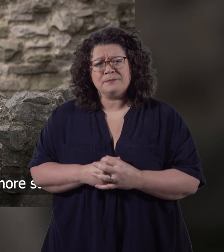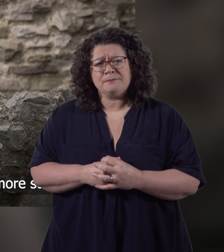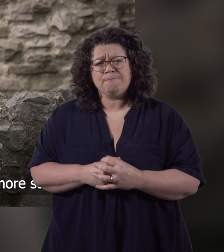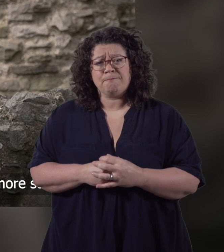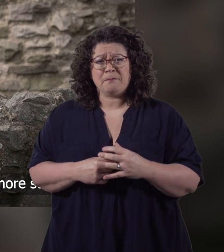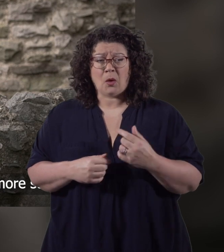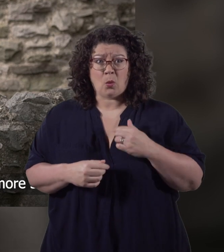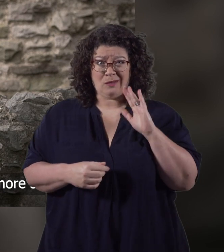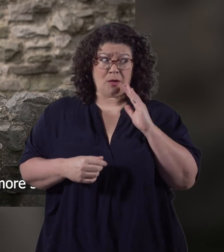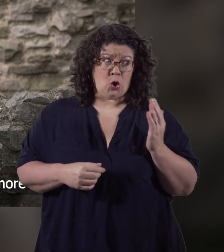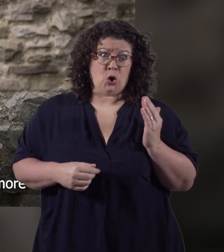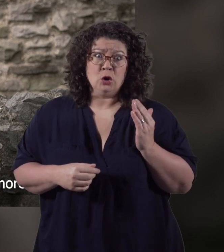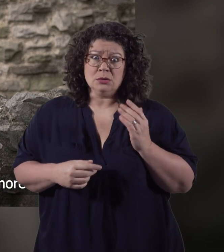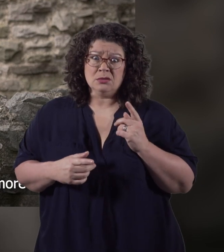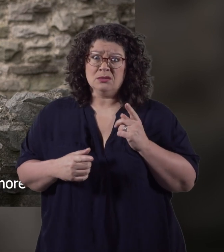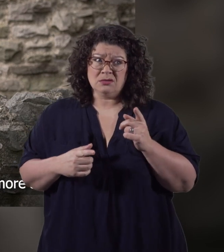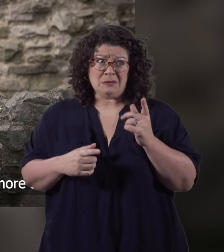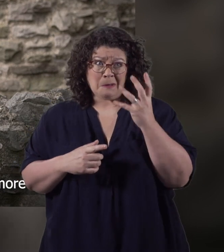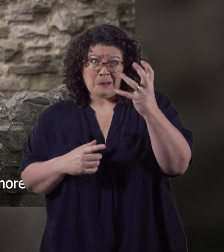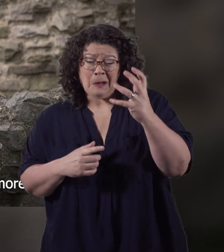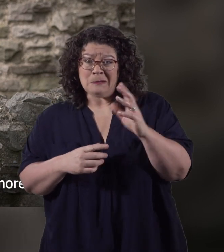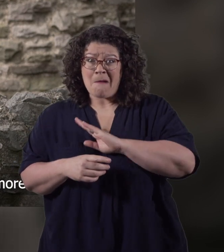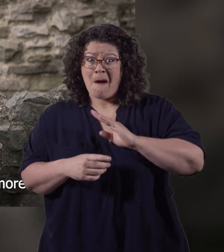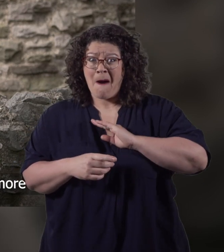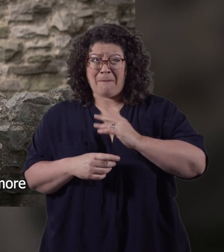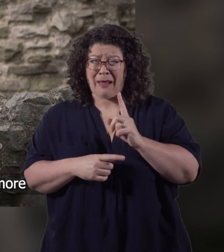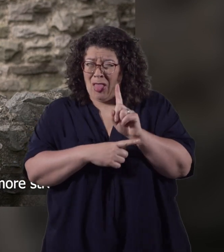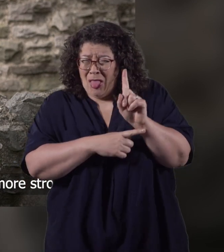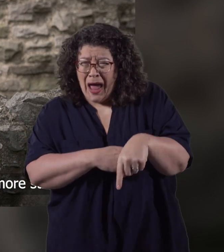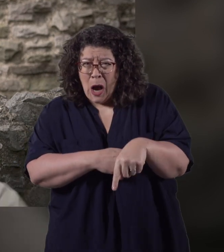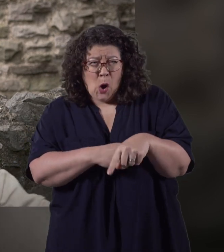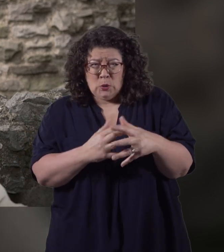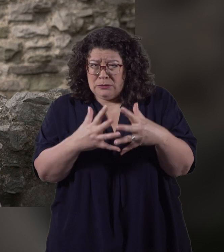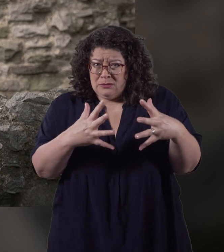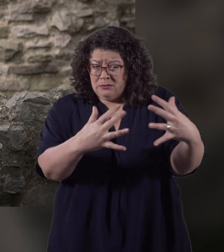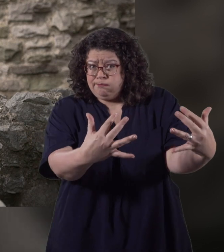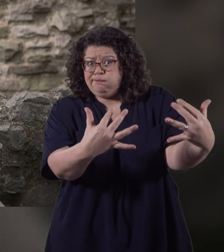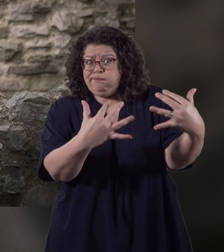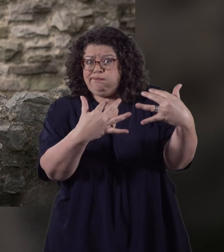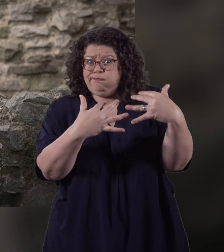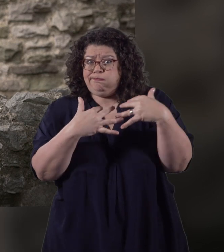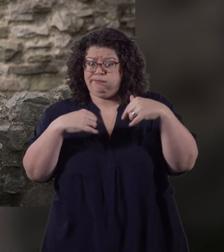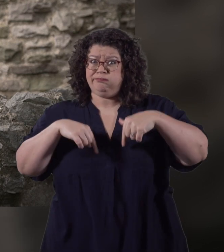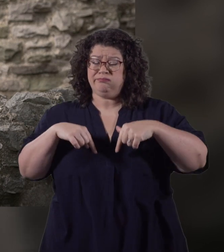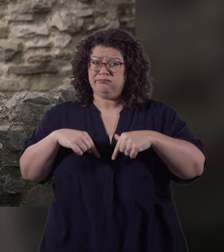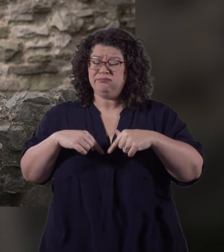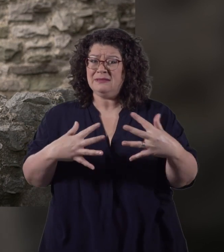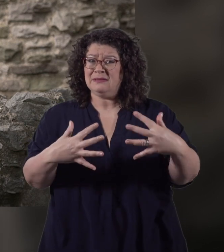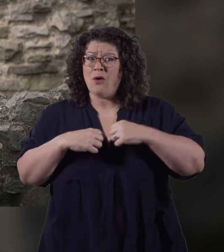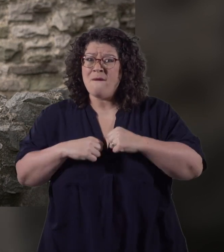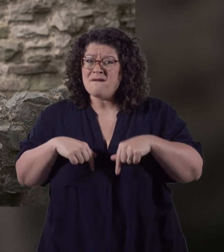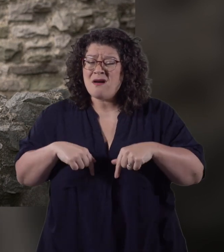We've not long gained word that the king's army, a thousand or more strong, is on the way here to Hanalech to lay